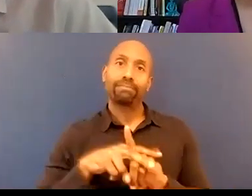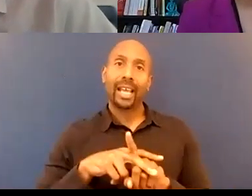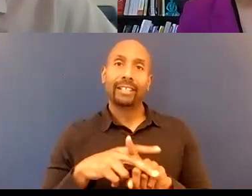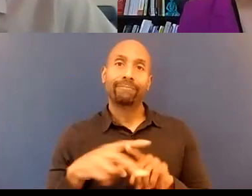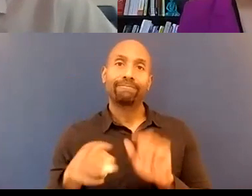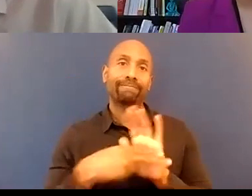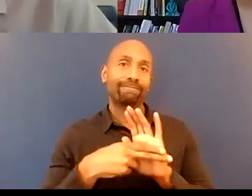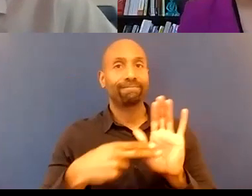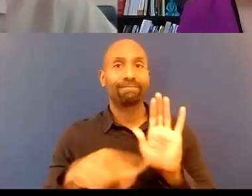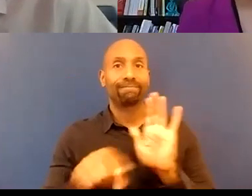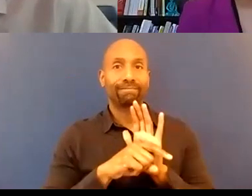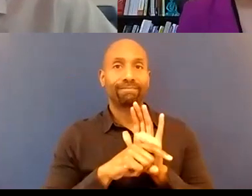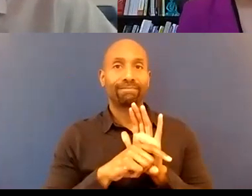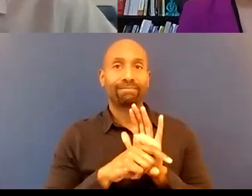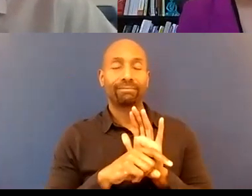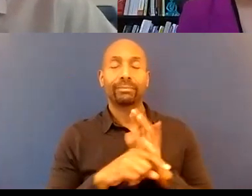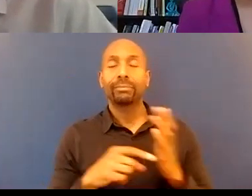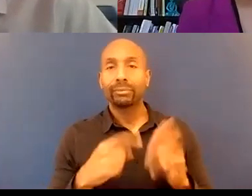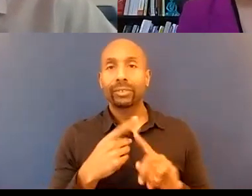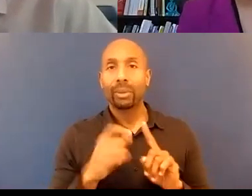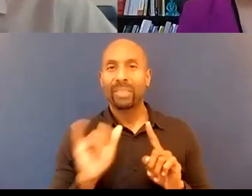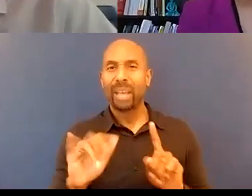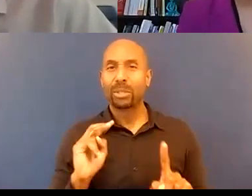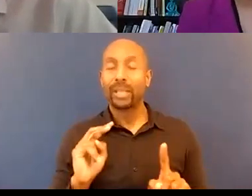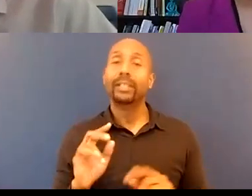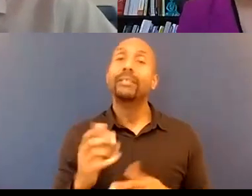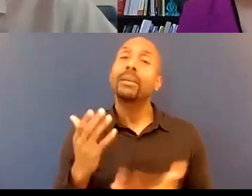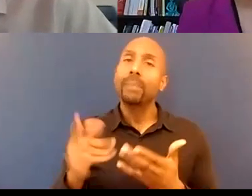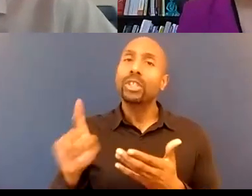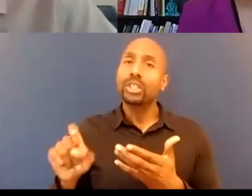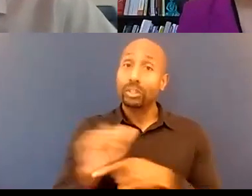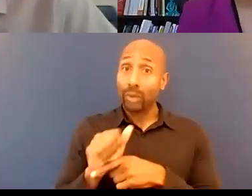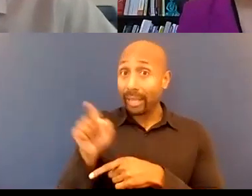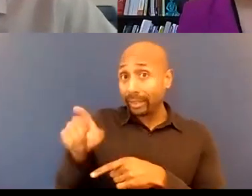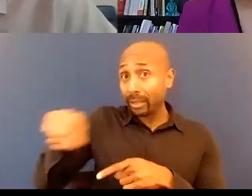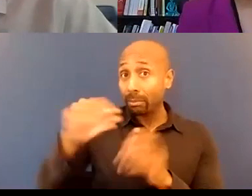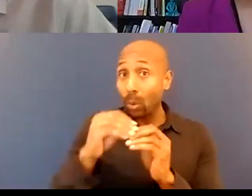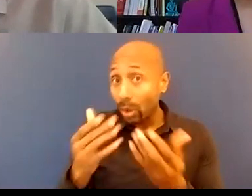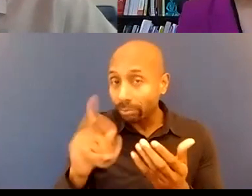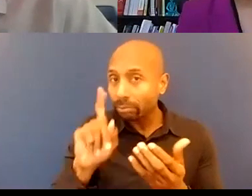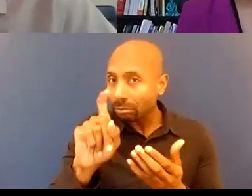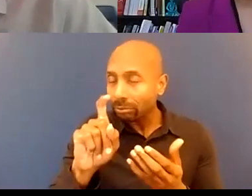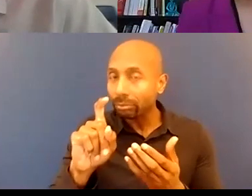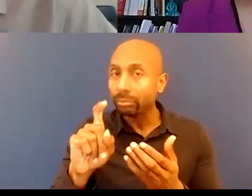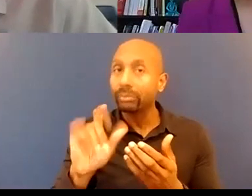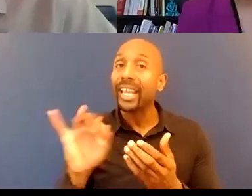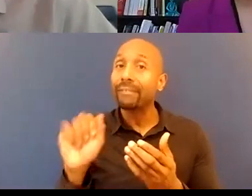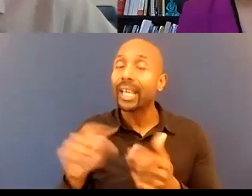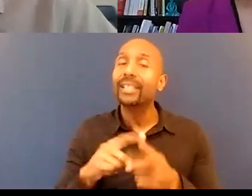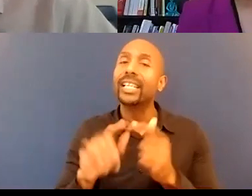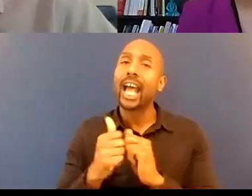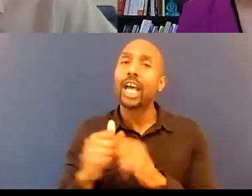conjunction with law enforcement and how would we work that training now to teach people